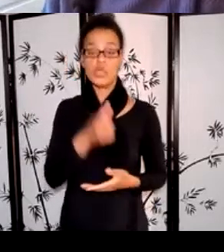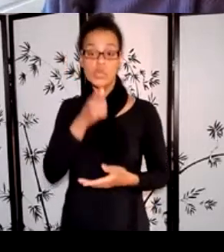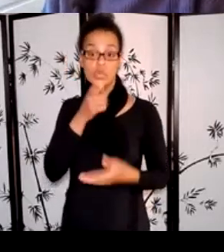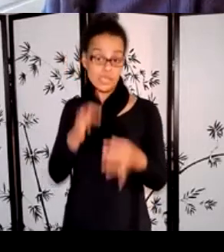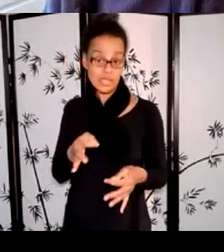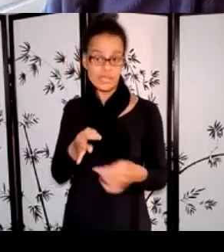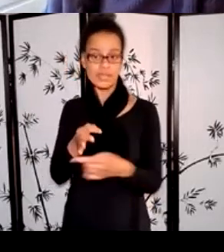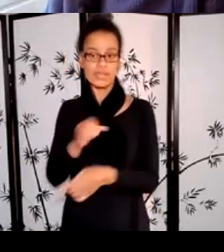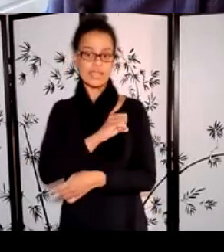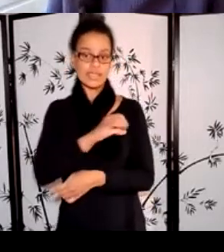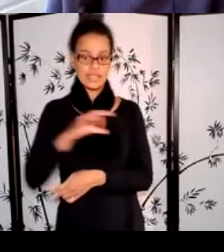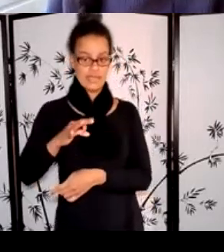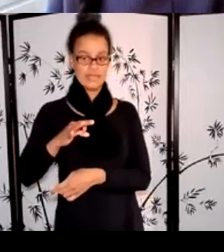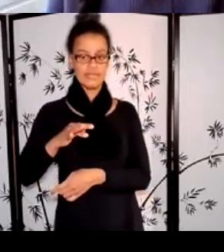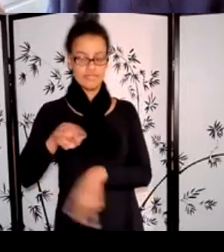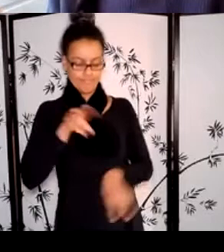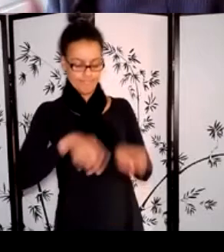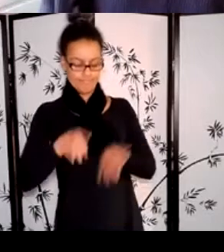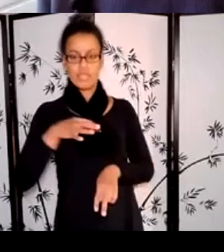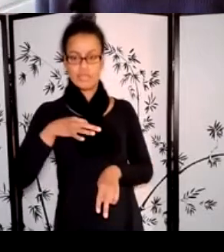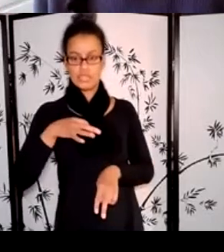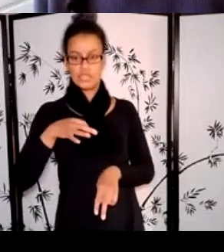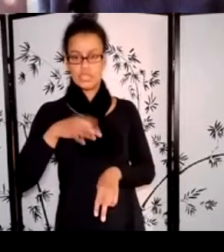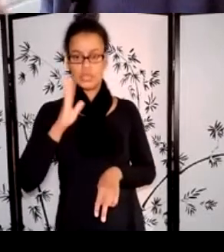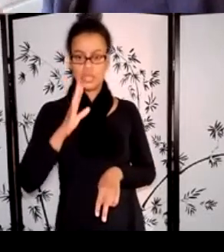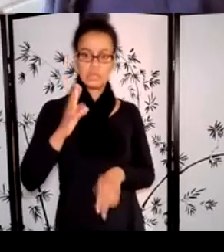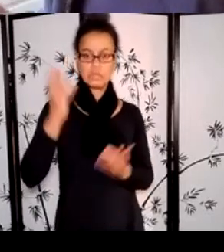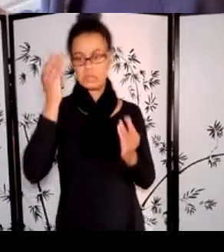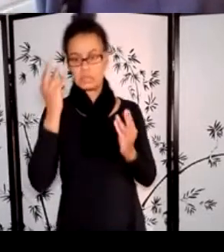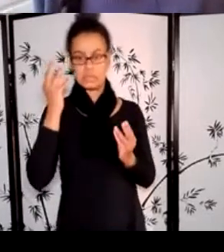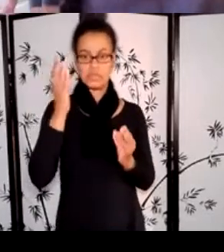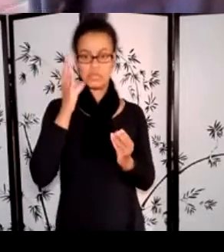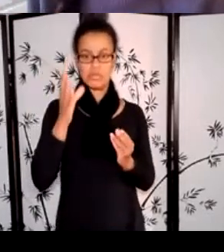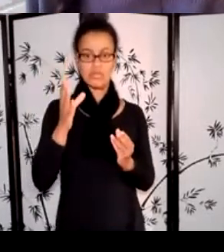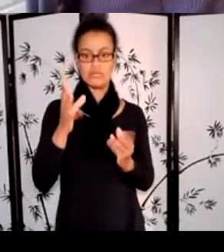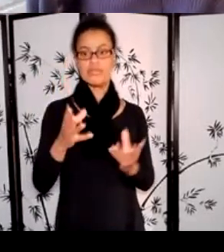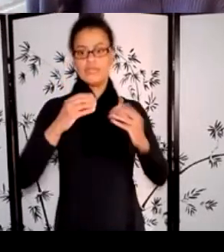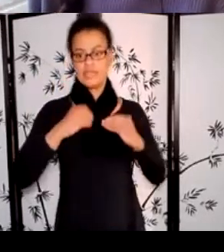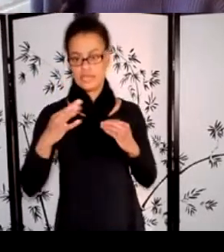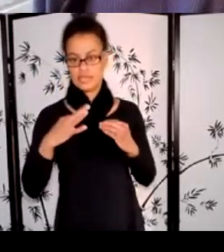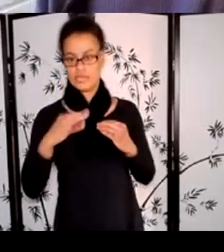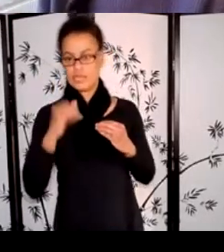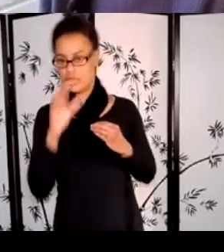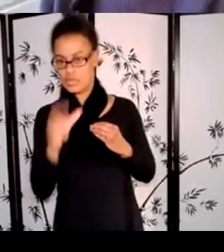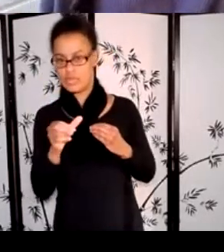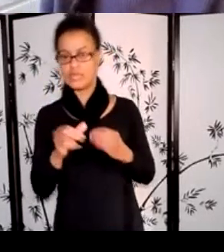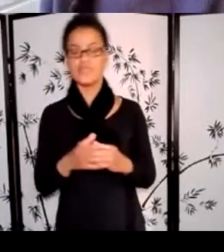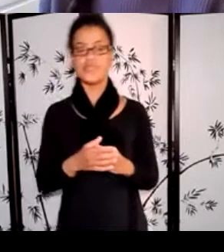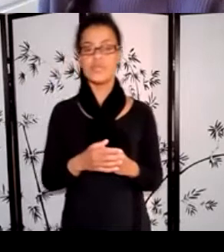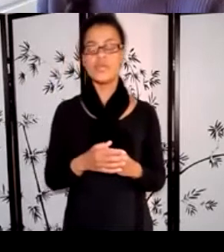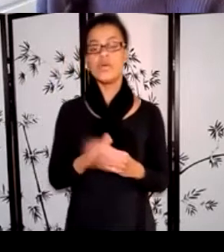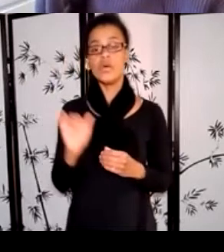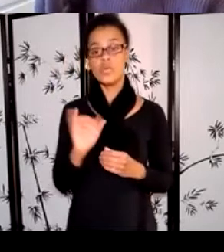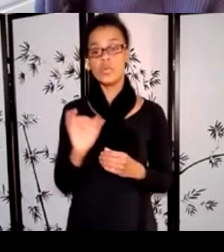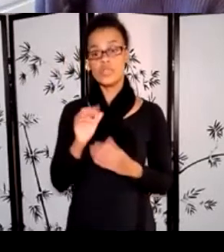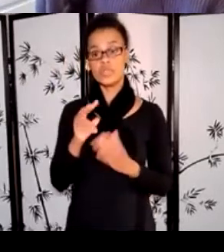Okay. Application eligibility varies by programs, so always read the guidelines and the FAQs, but here are some general rules.